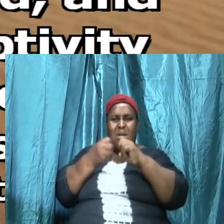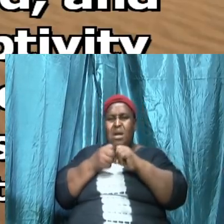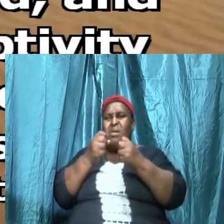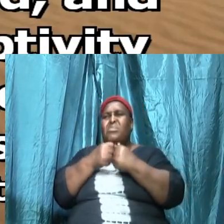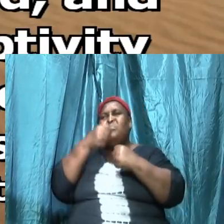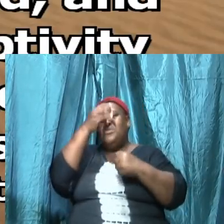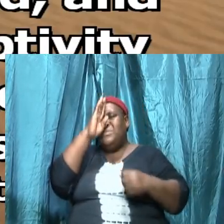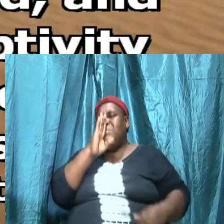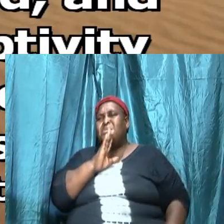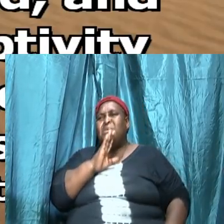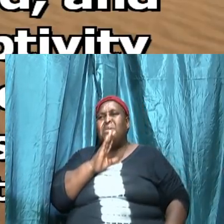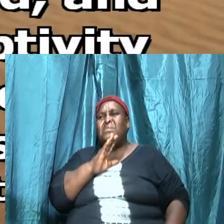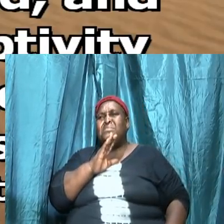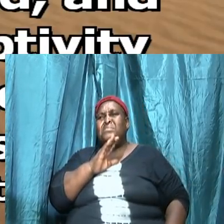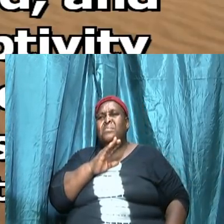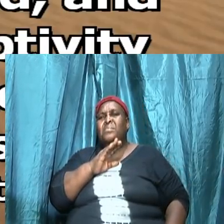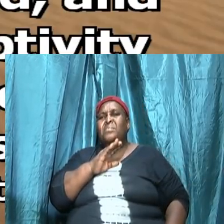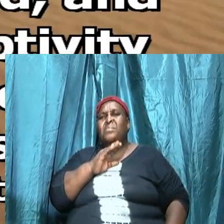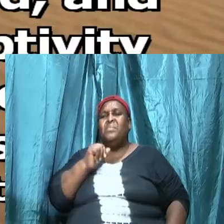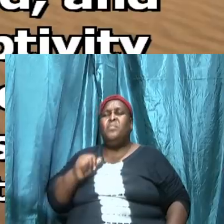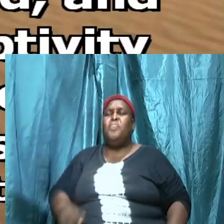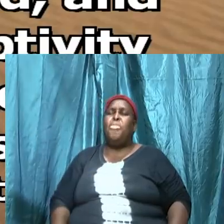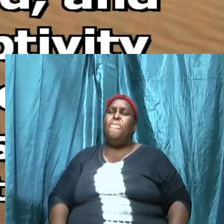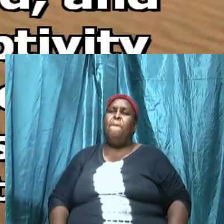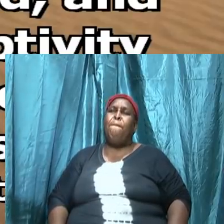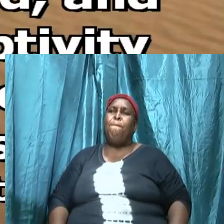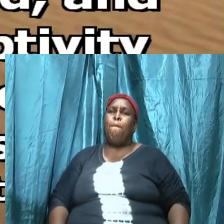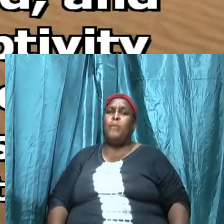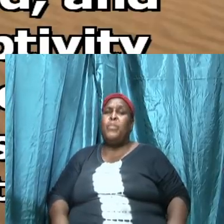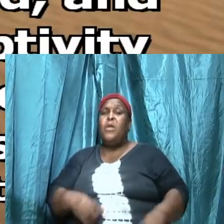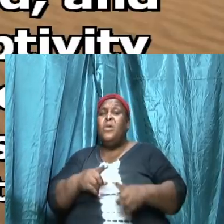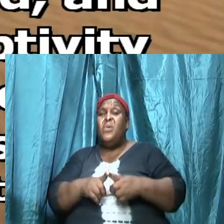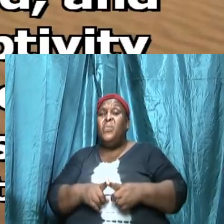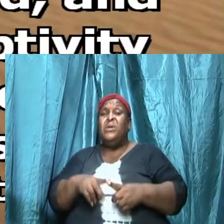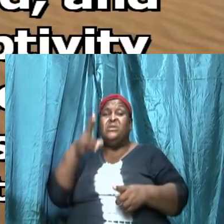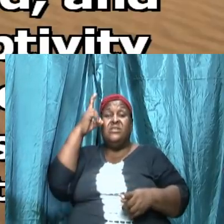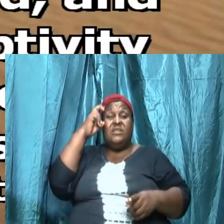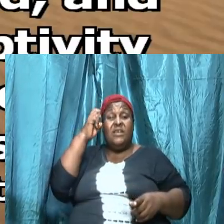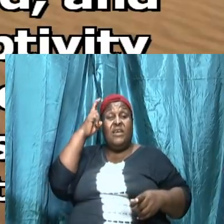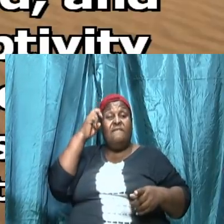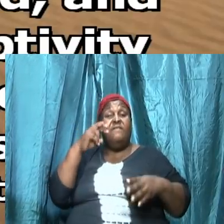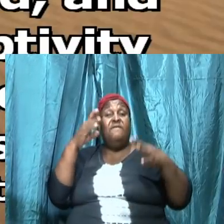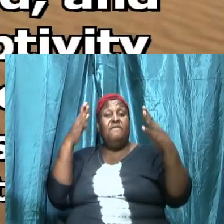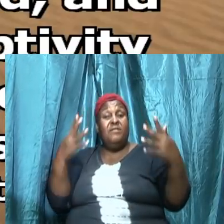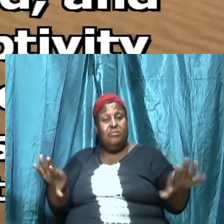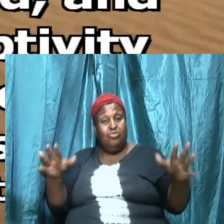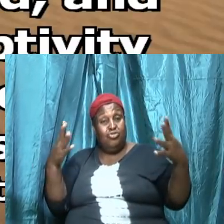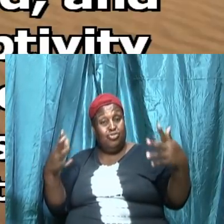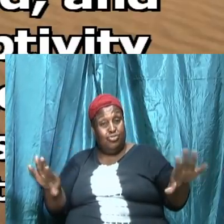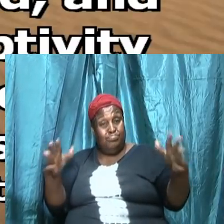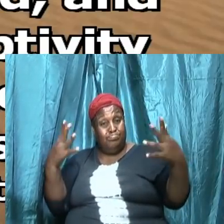after after the adversary do that